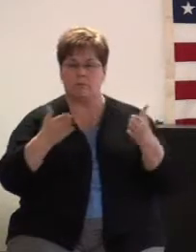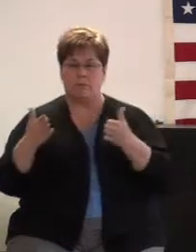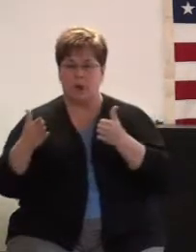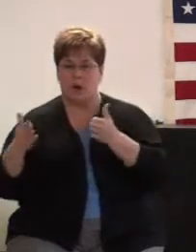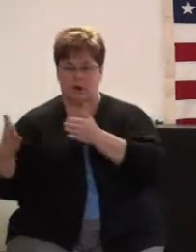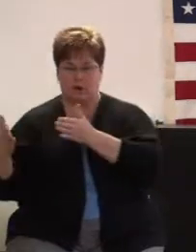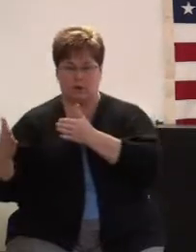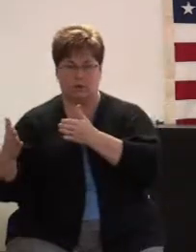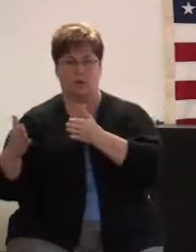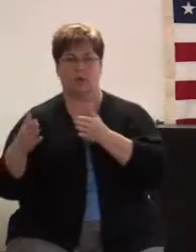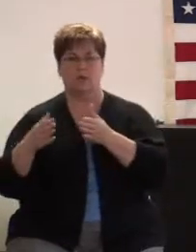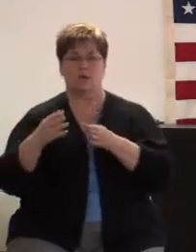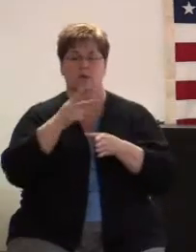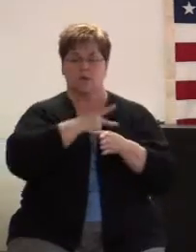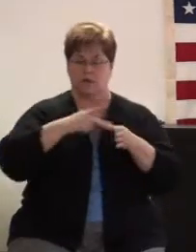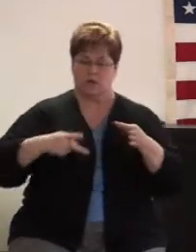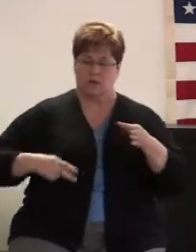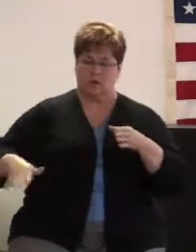kingdom will say